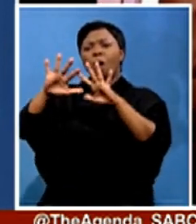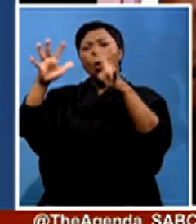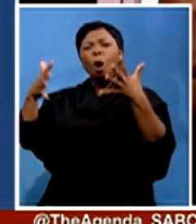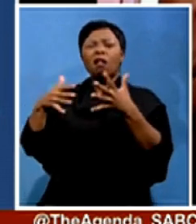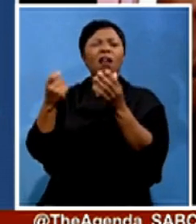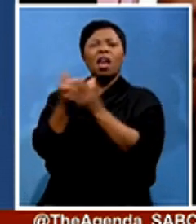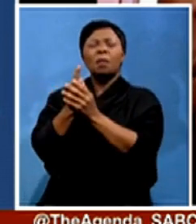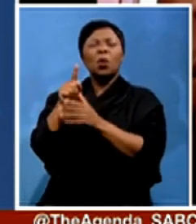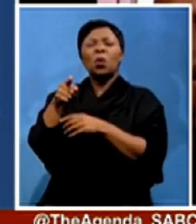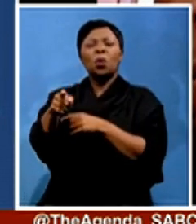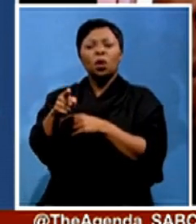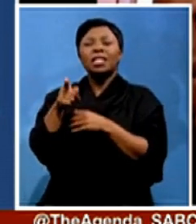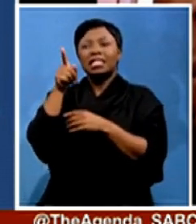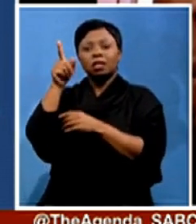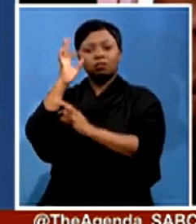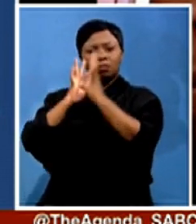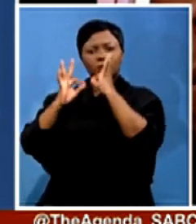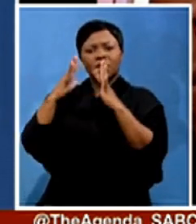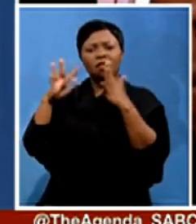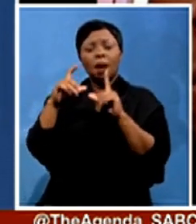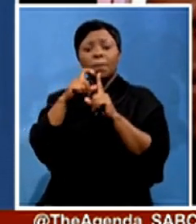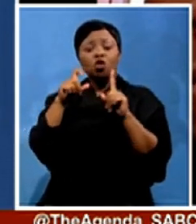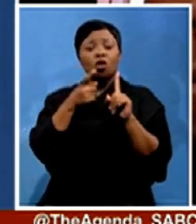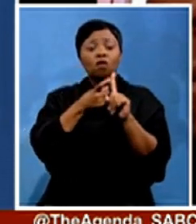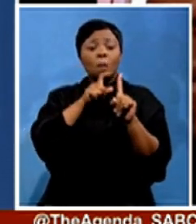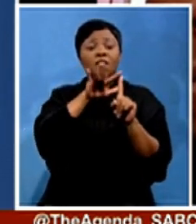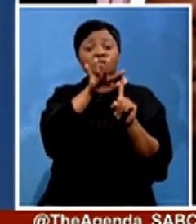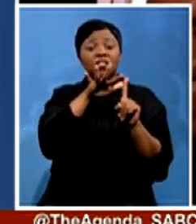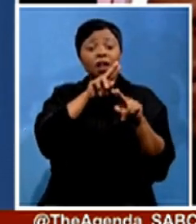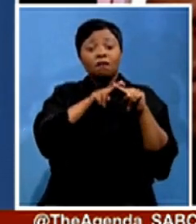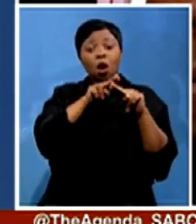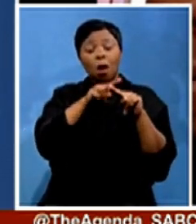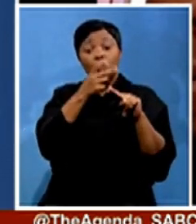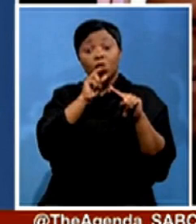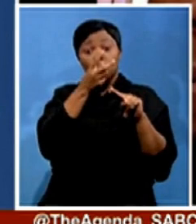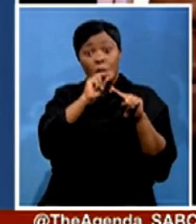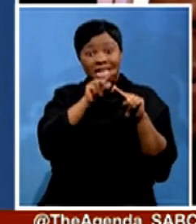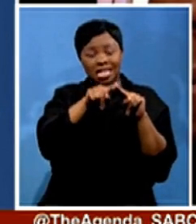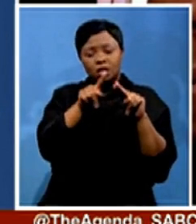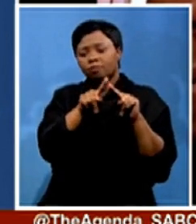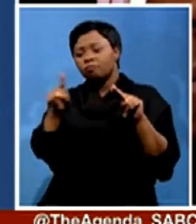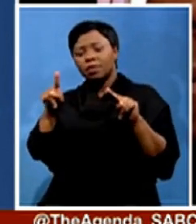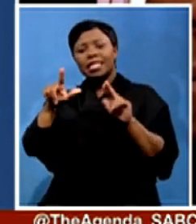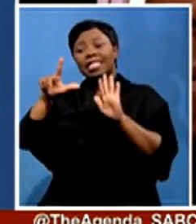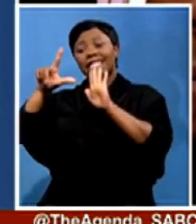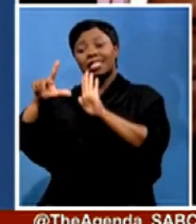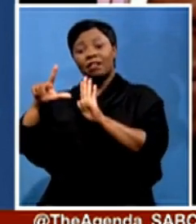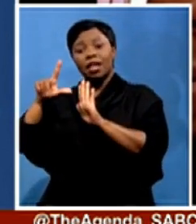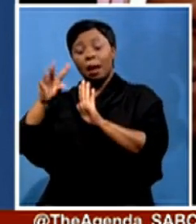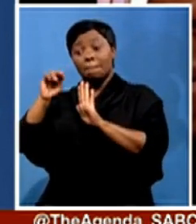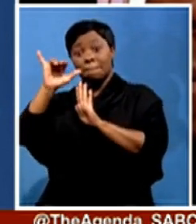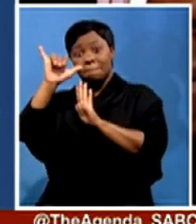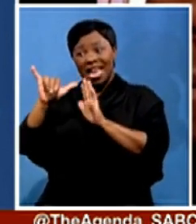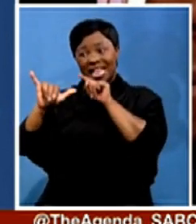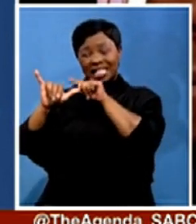the period between the 15th of February 2020 and the 7th of May, over 4.6 million cases